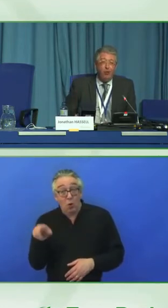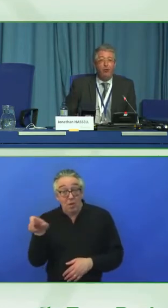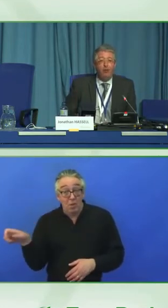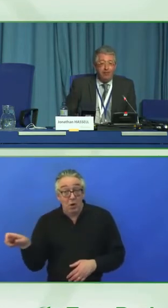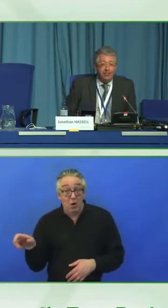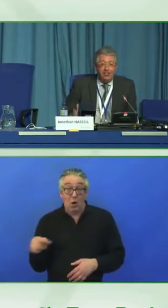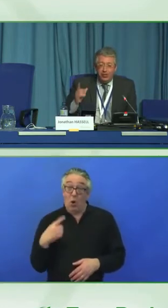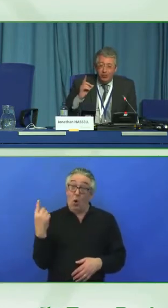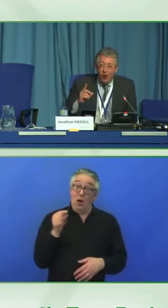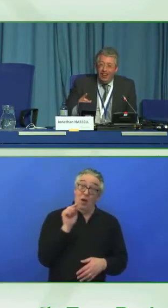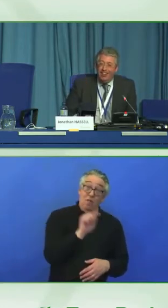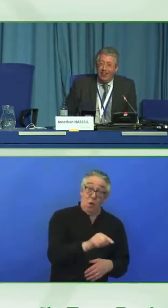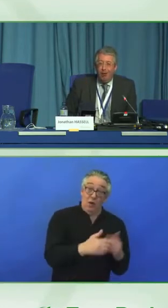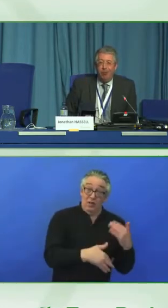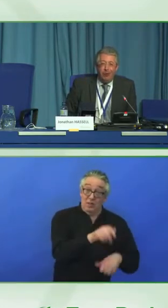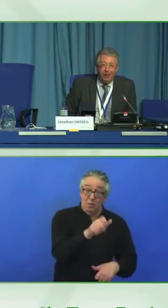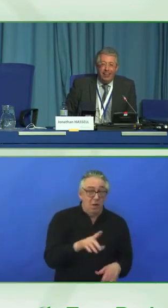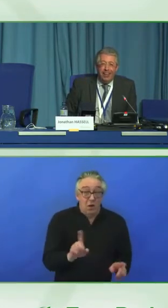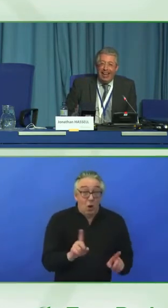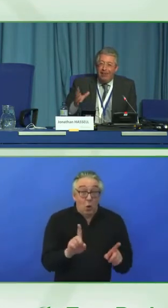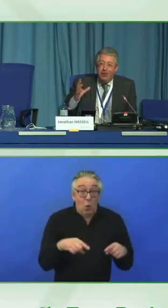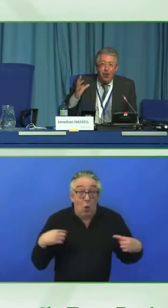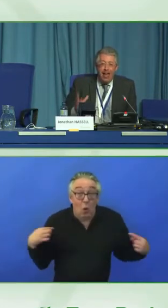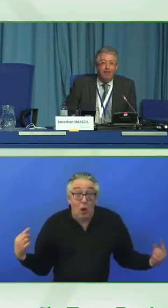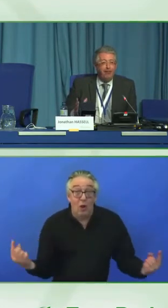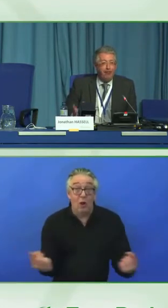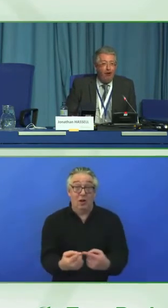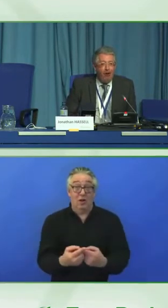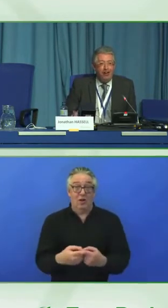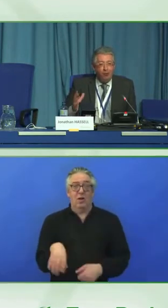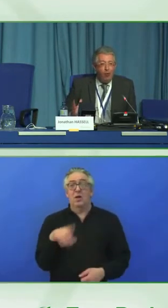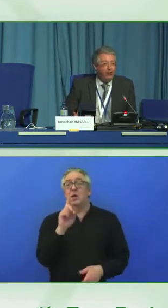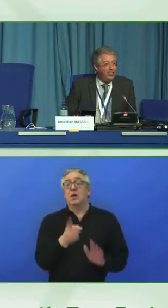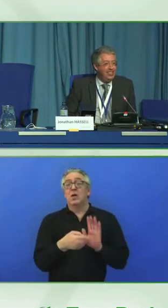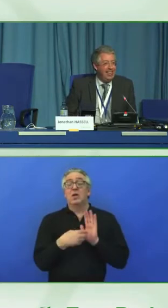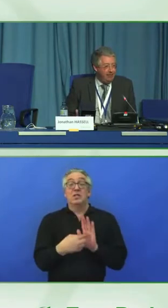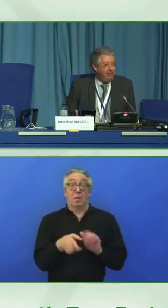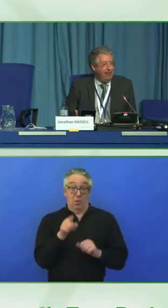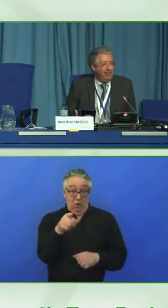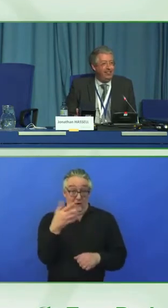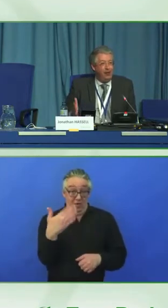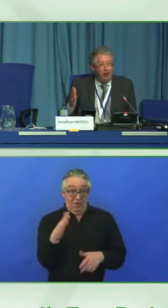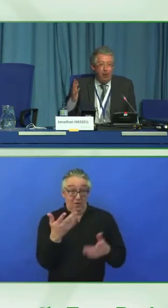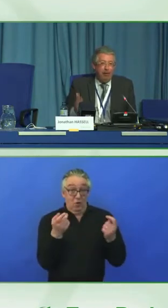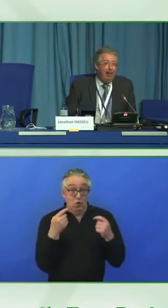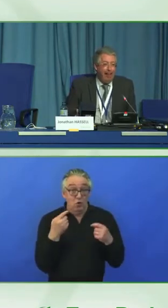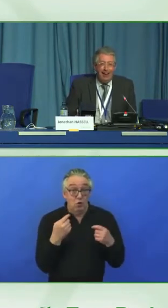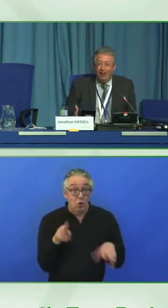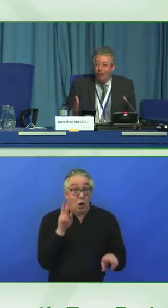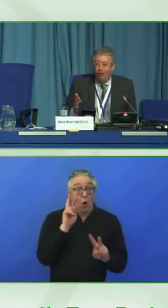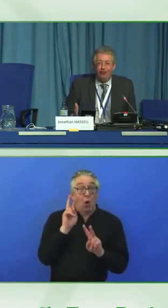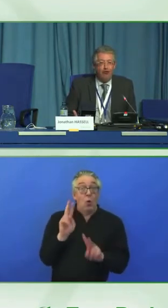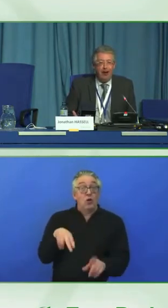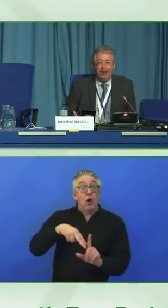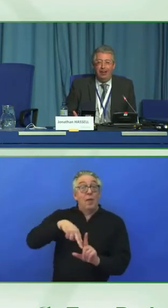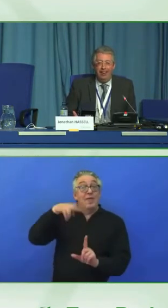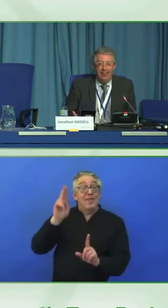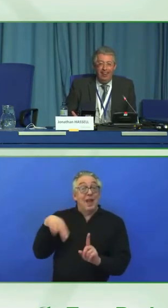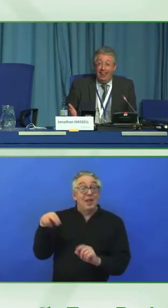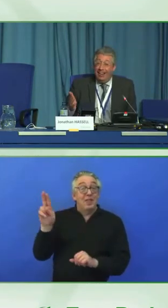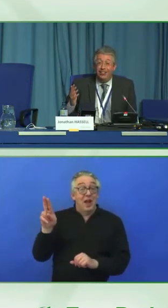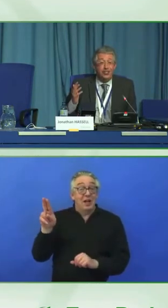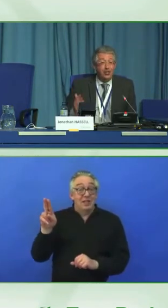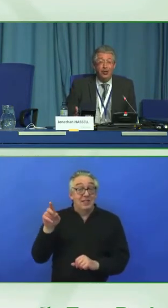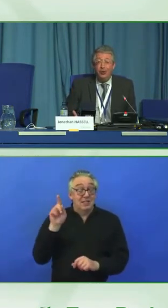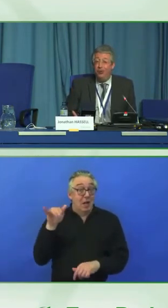actually all of us. Just one example. Have you ever tried watching Netflix on a plane or train?